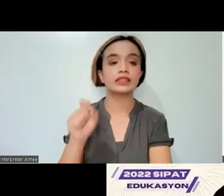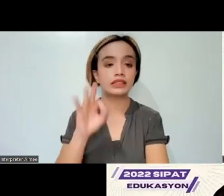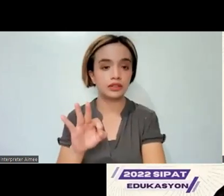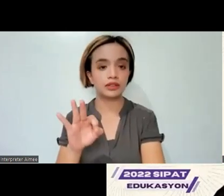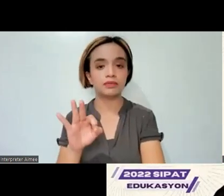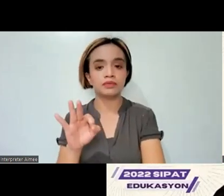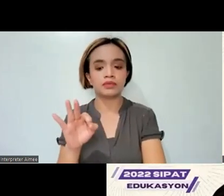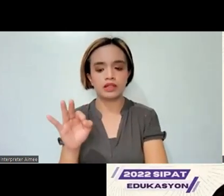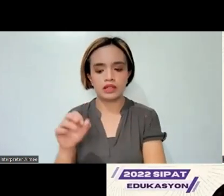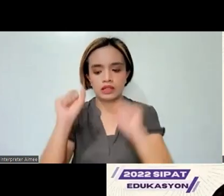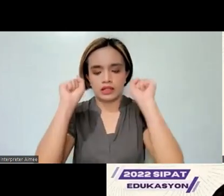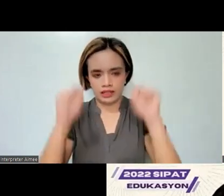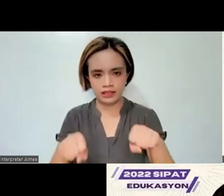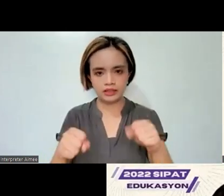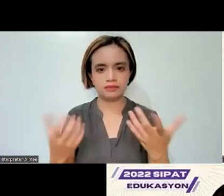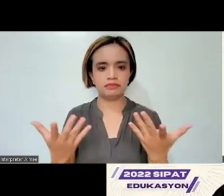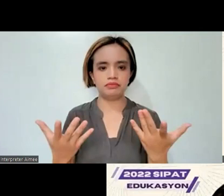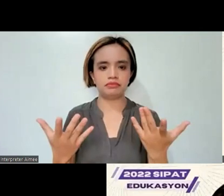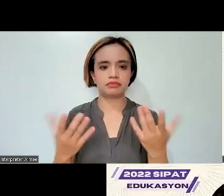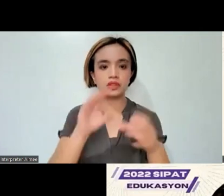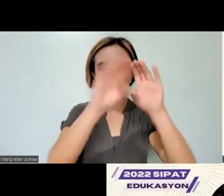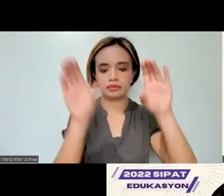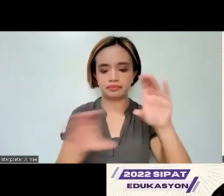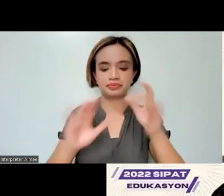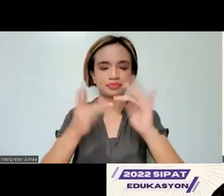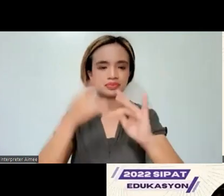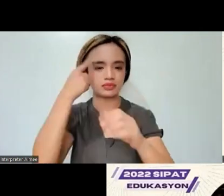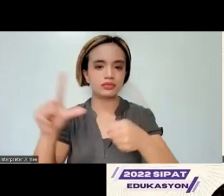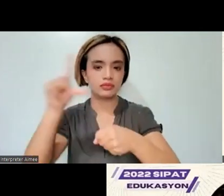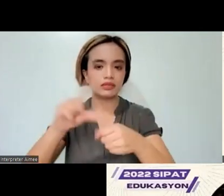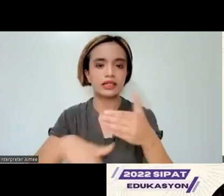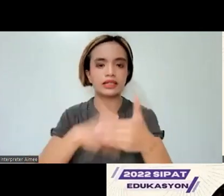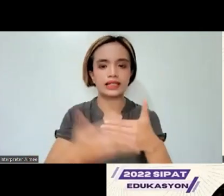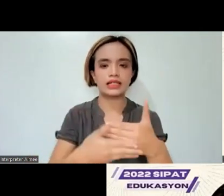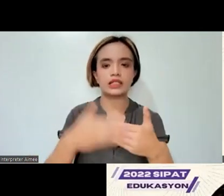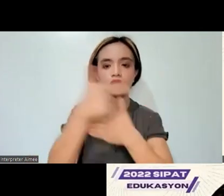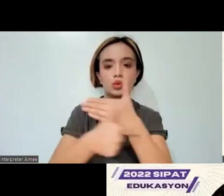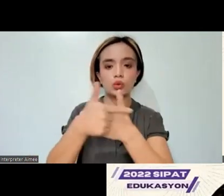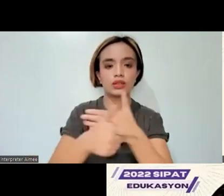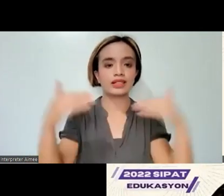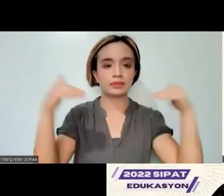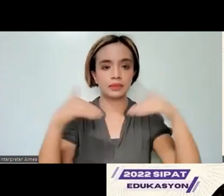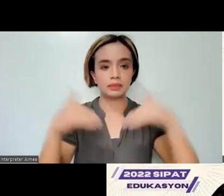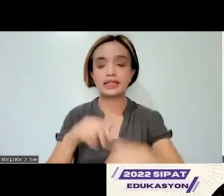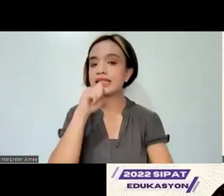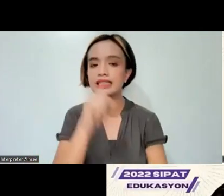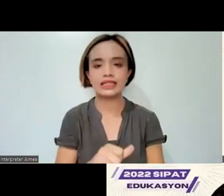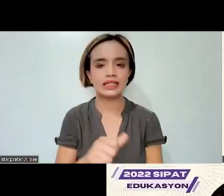carry the load. Otherwise, via Google Meet. So it wasn't telephony